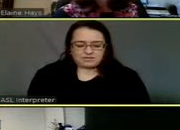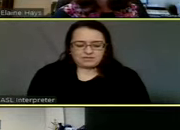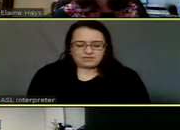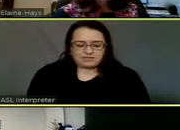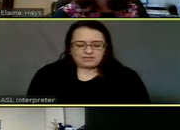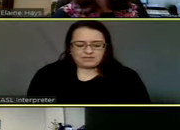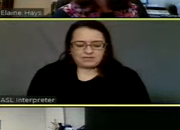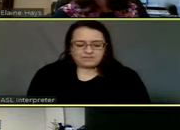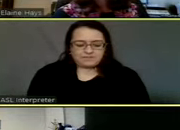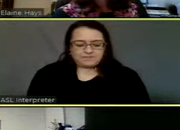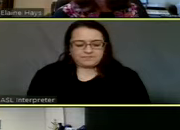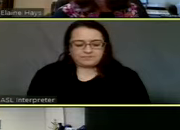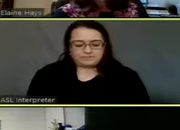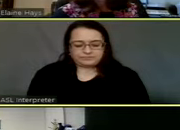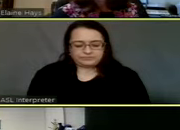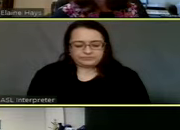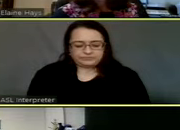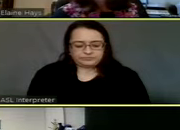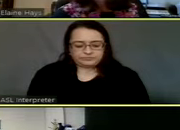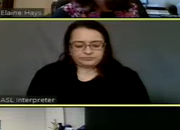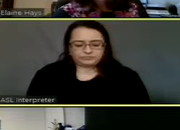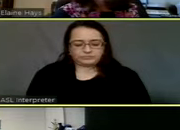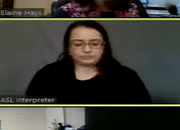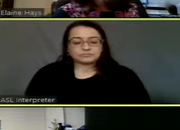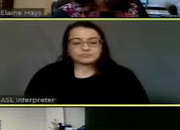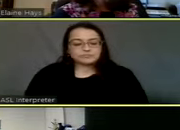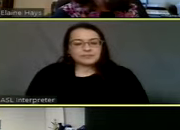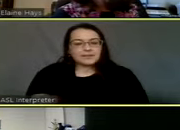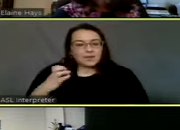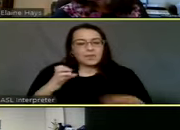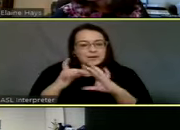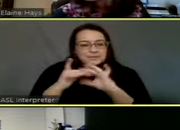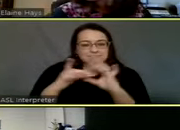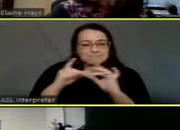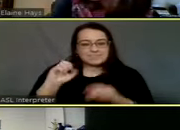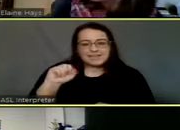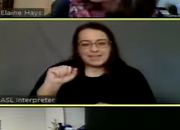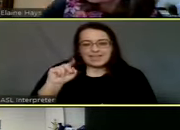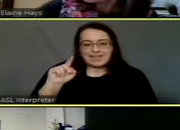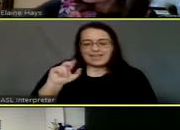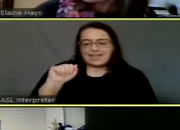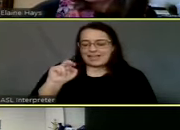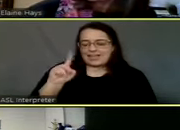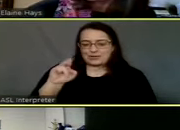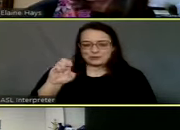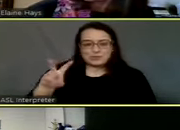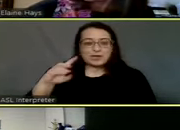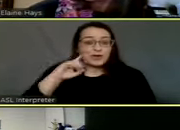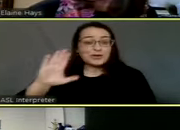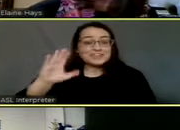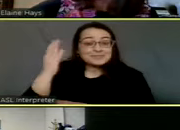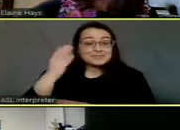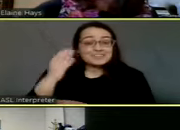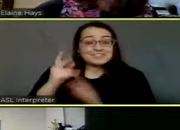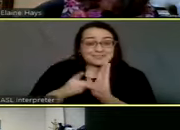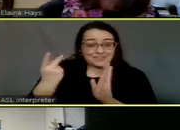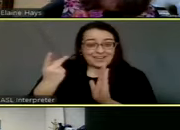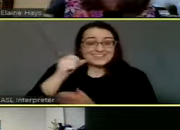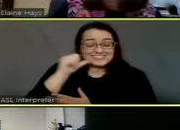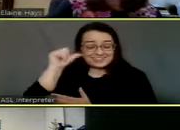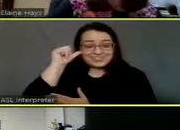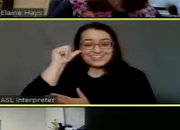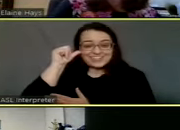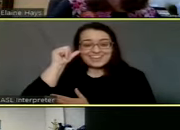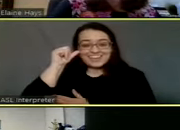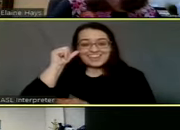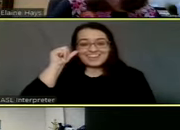And I, um, who are, I just want to brag on Andrew too, by the way, heard his presentation twice yesterday at both of those meetings. And